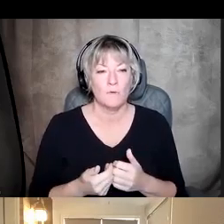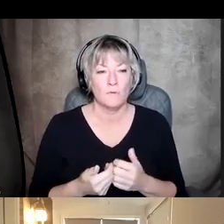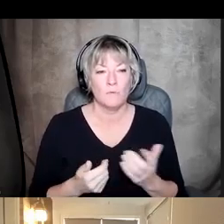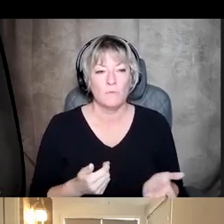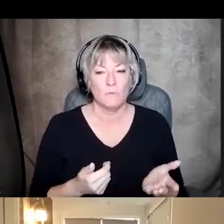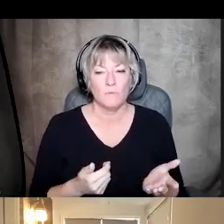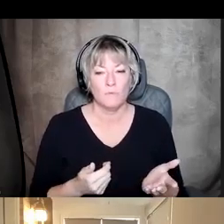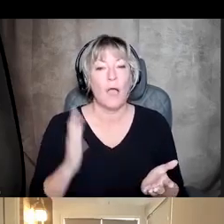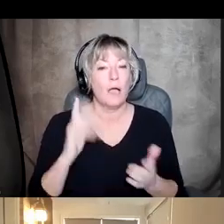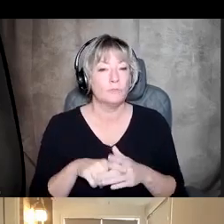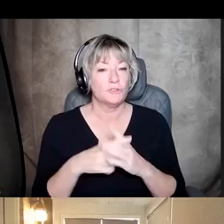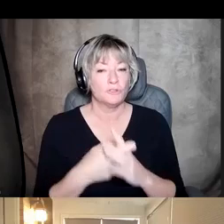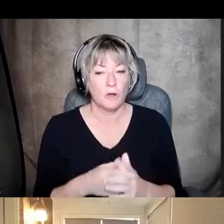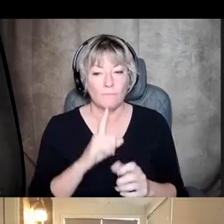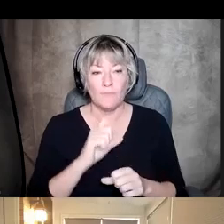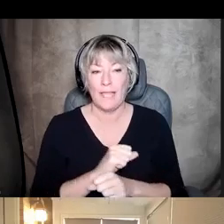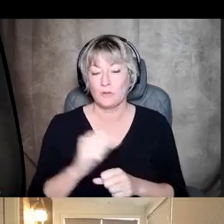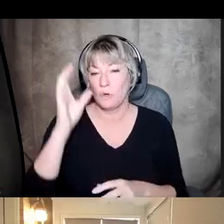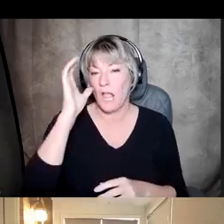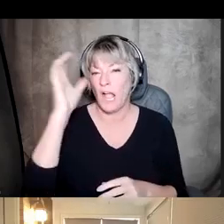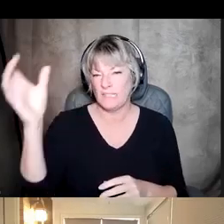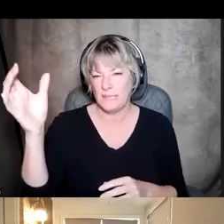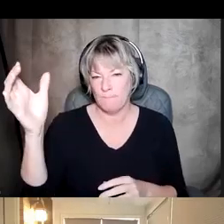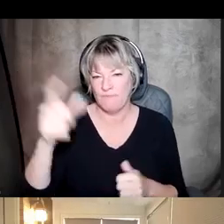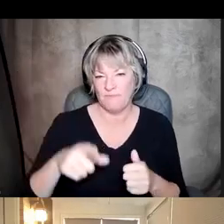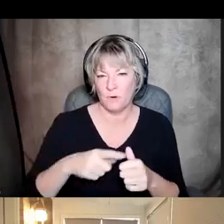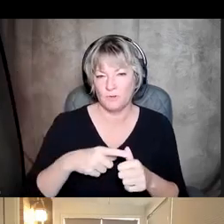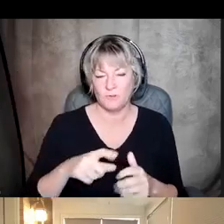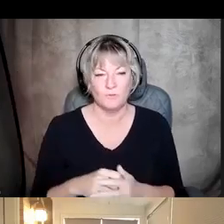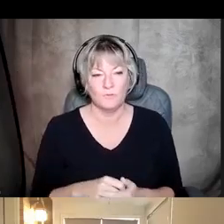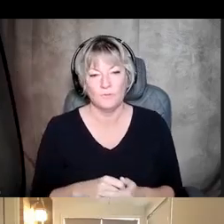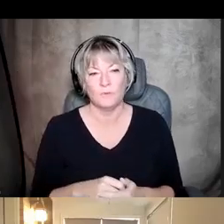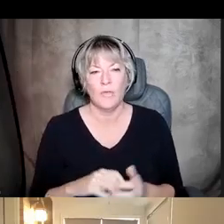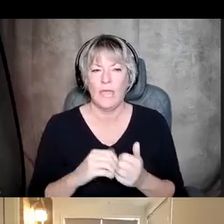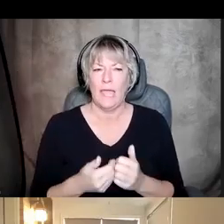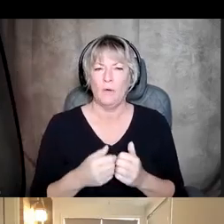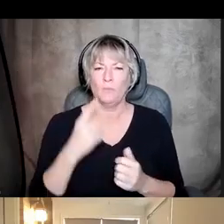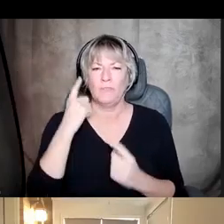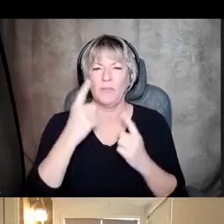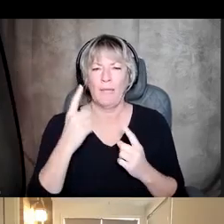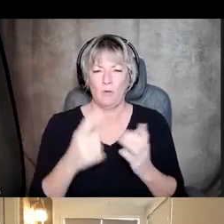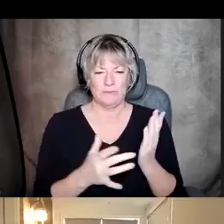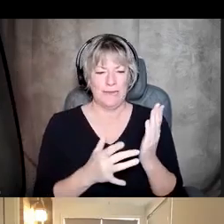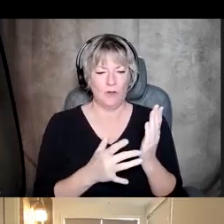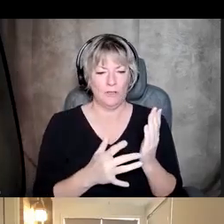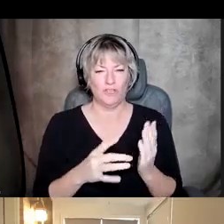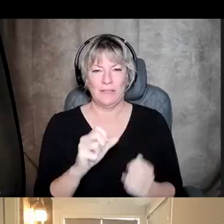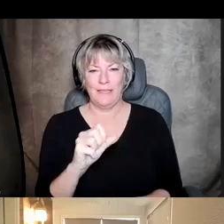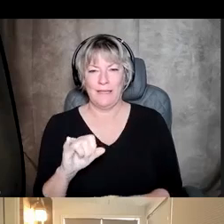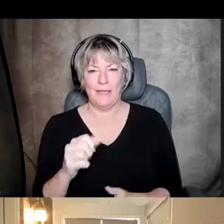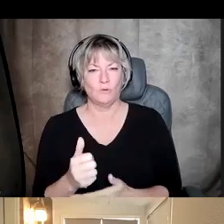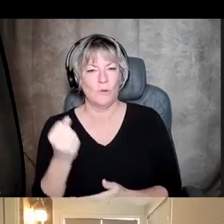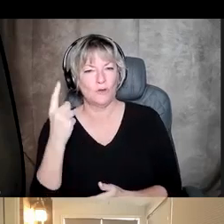So I'll start with the actual concept rather than the technology. So how could we think about the use of technology and AI to understand